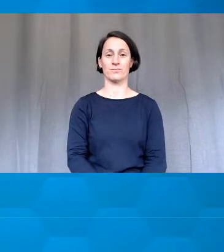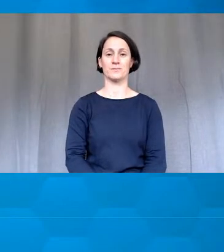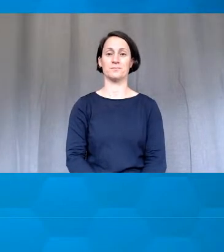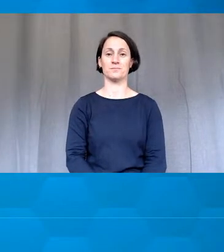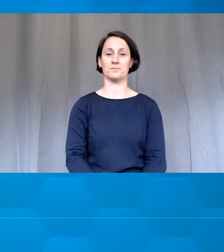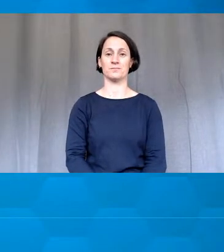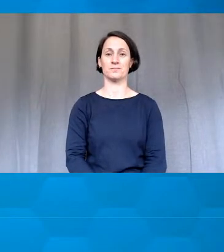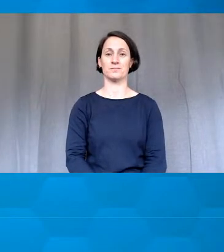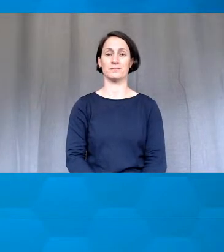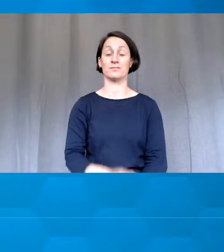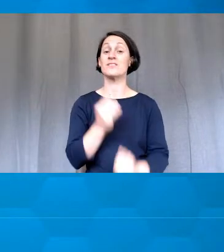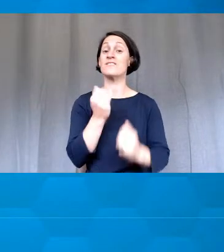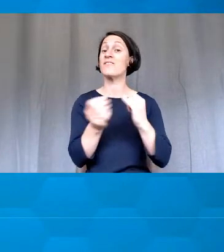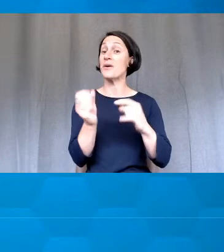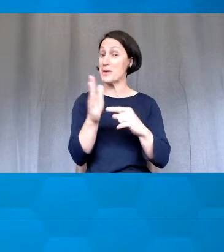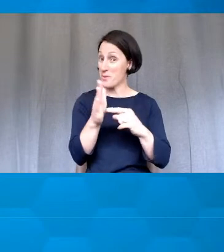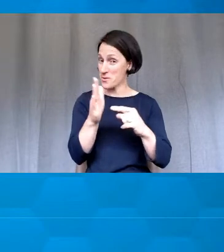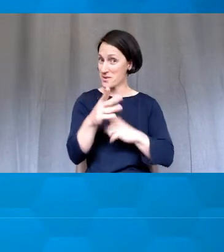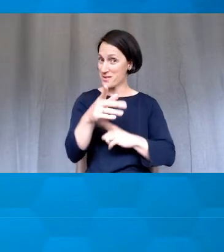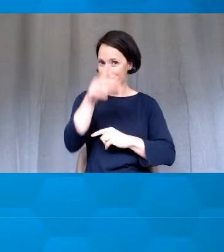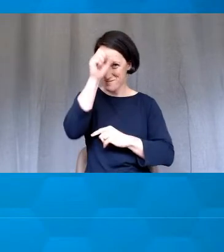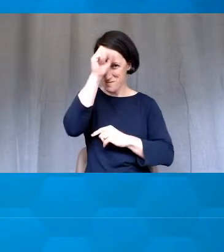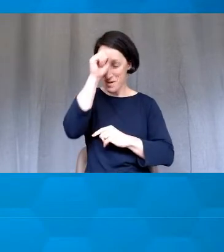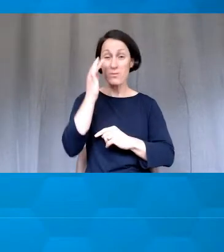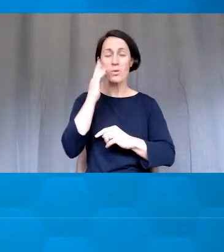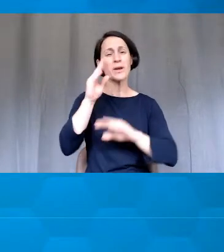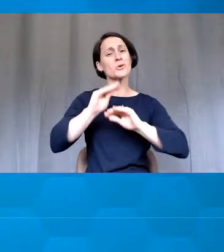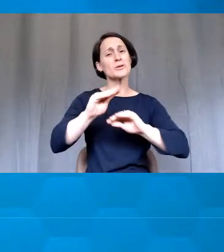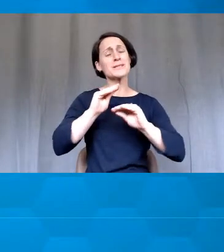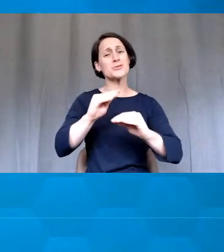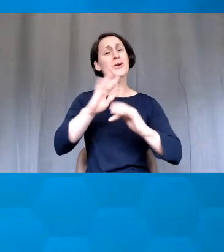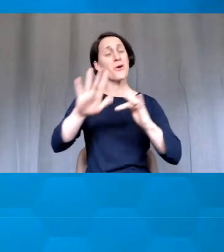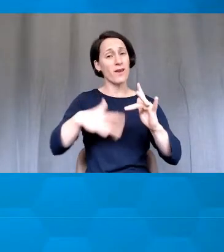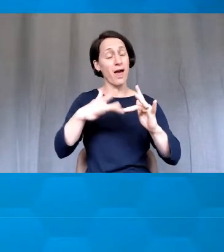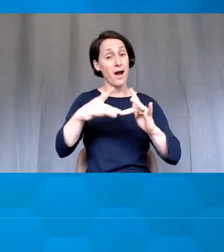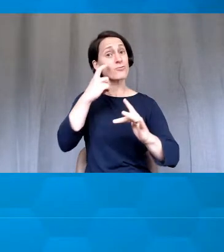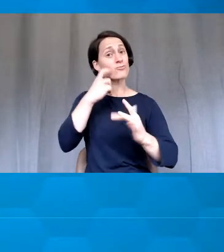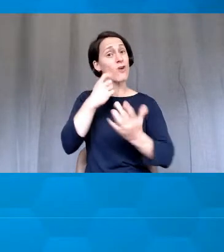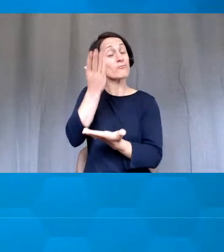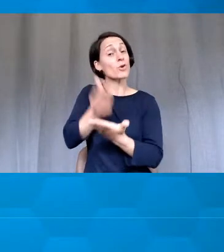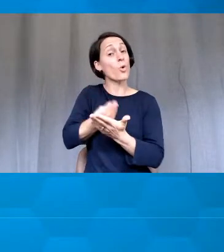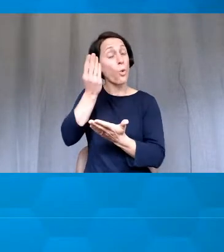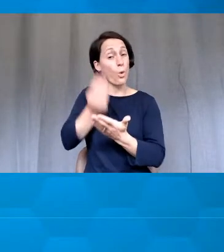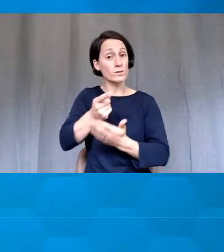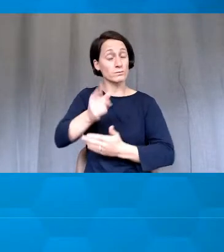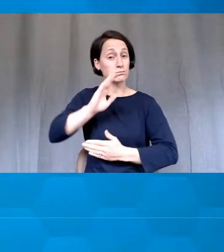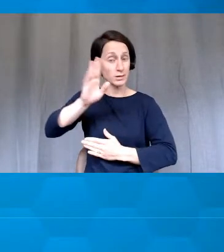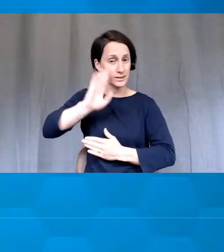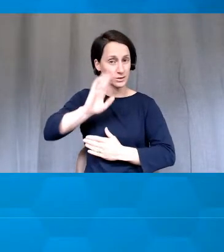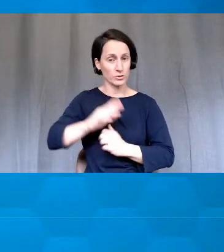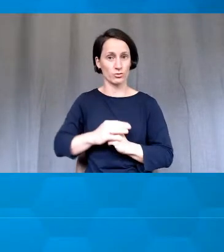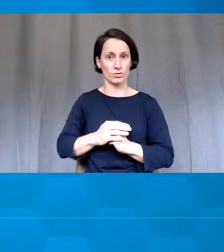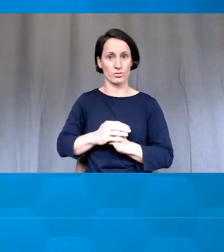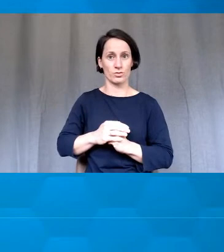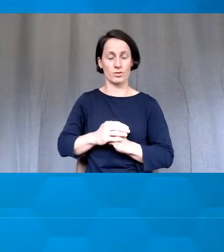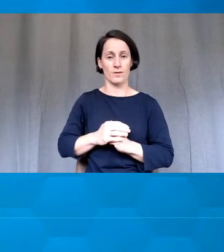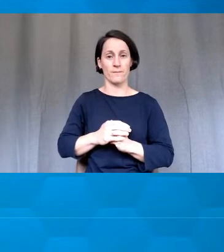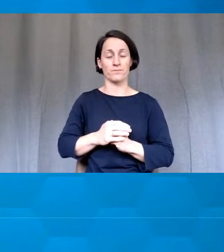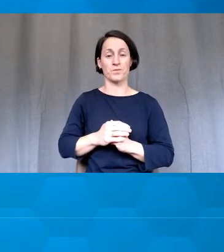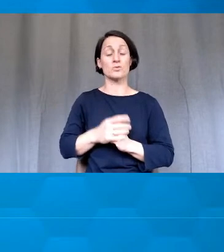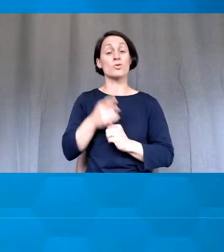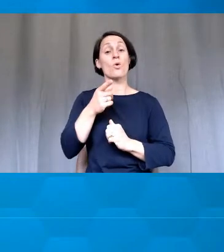Really important, as we all know, when we're teaching online, we want to record these presentations as well. So always make sure that you go in,